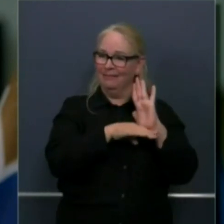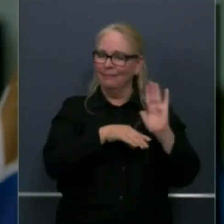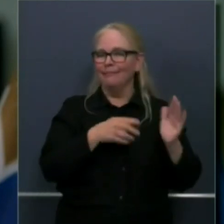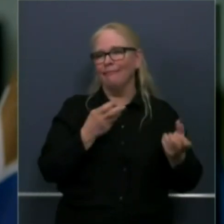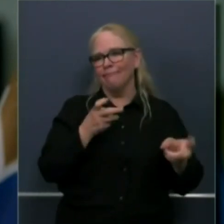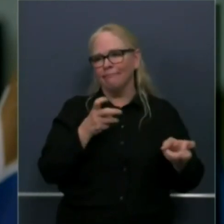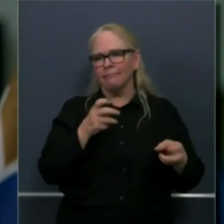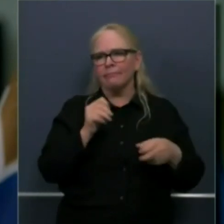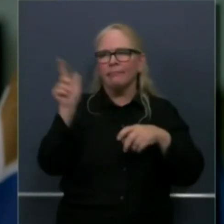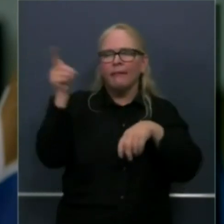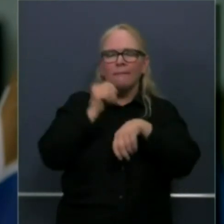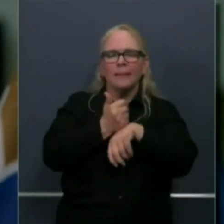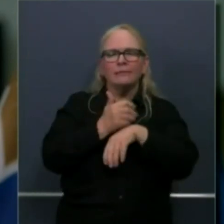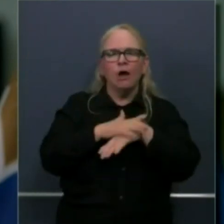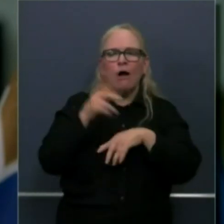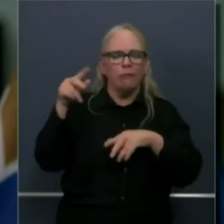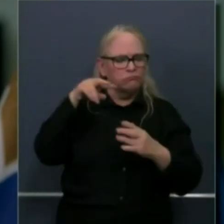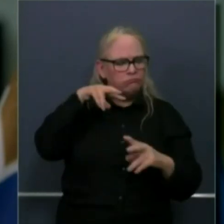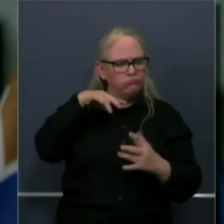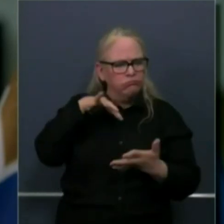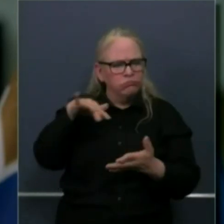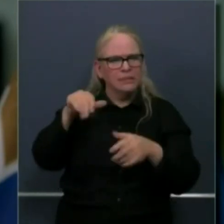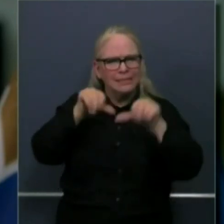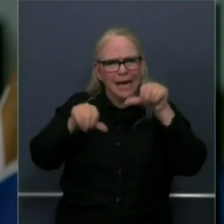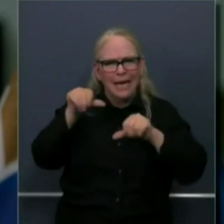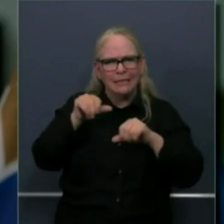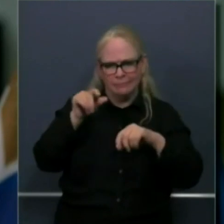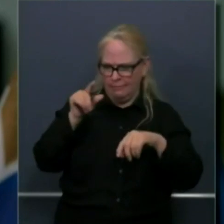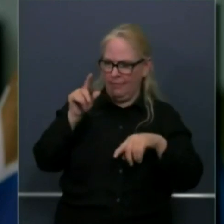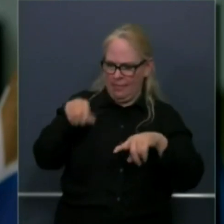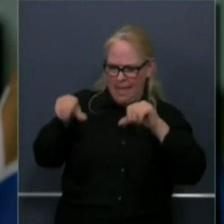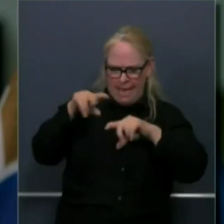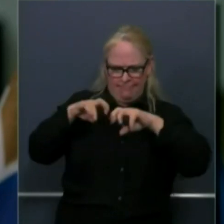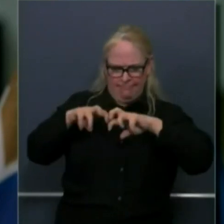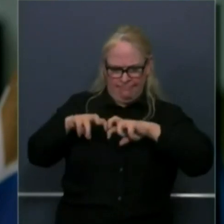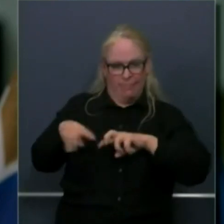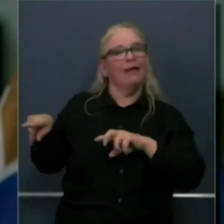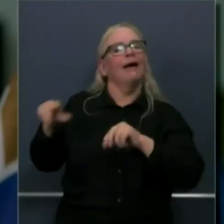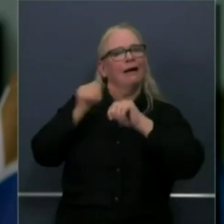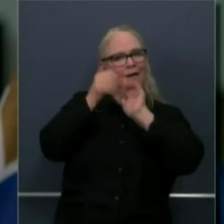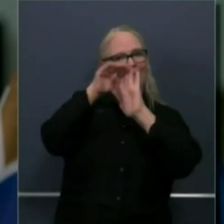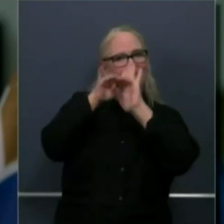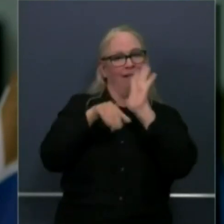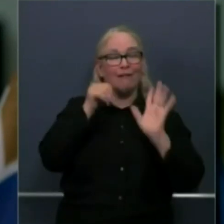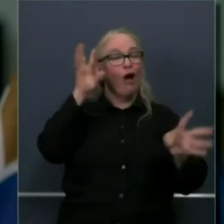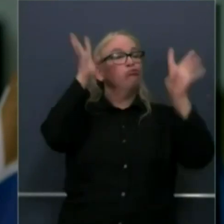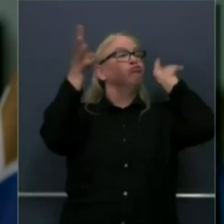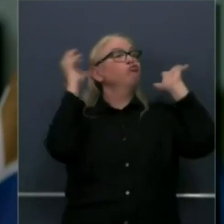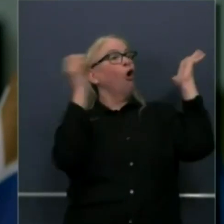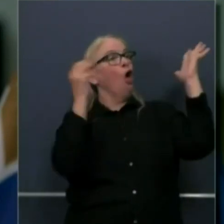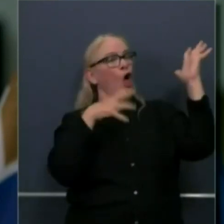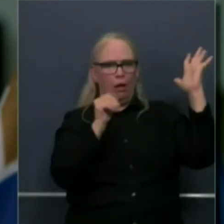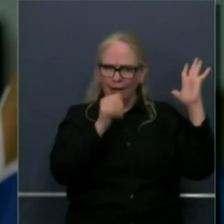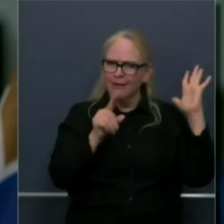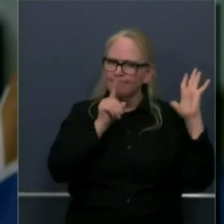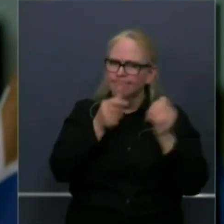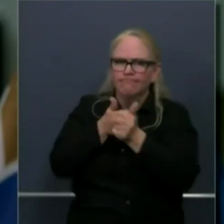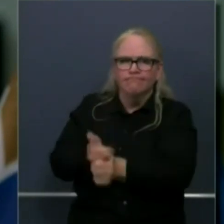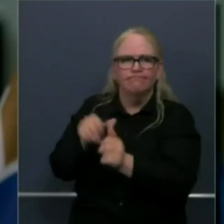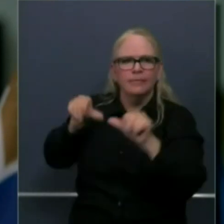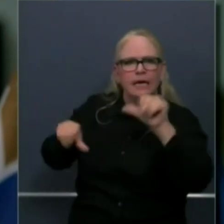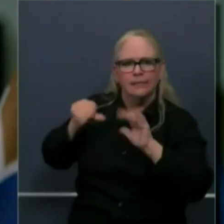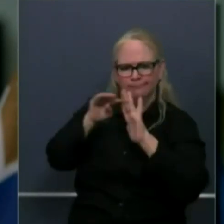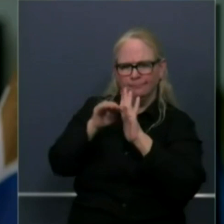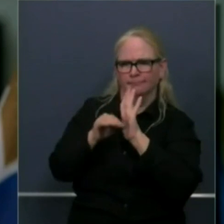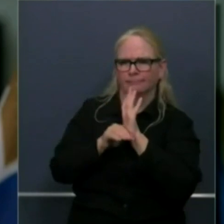epidemiological issues that are so front and center in our daily lives uh but again uh the application of